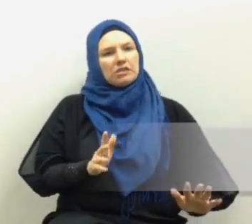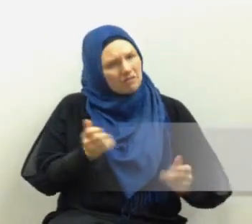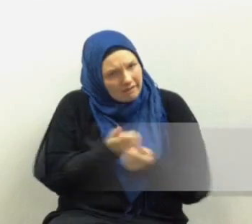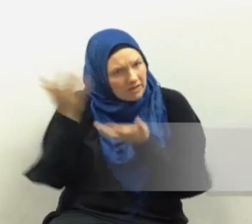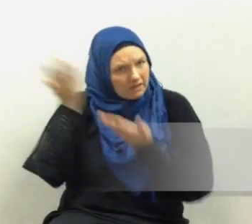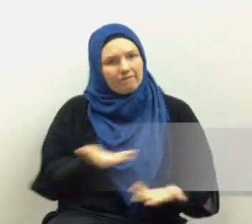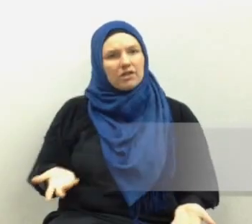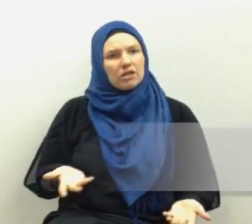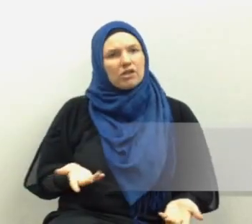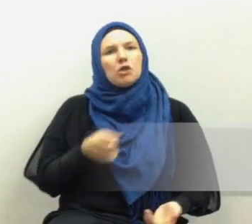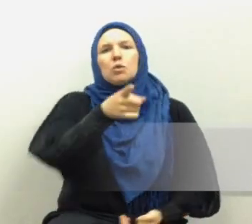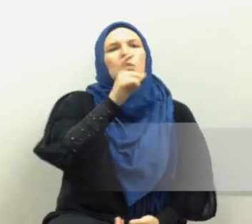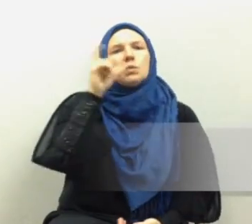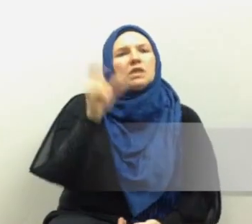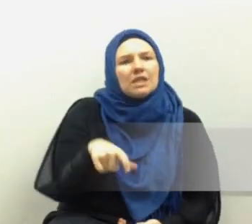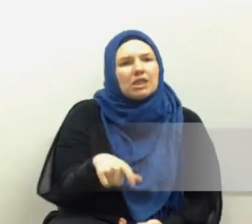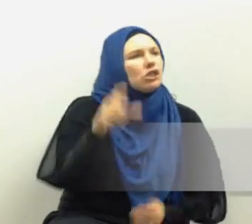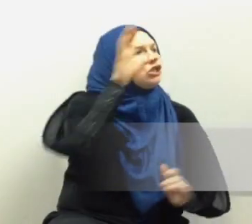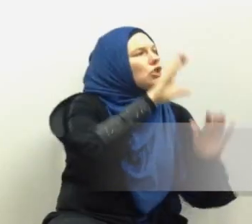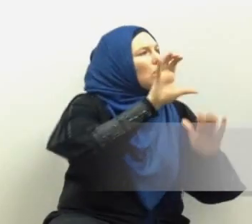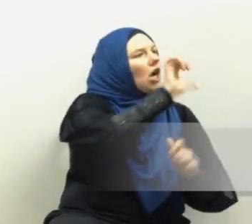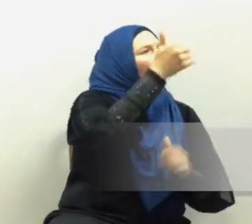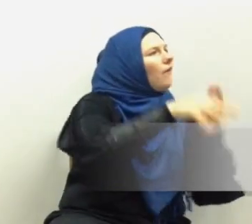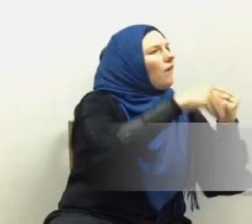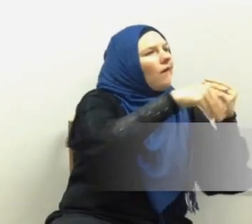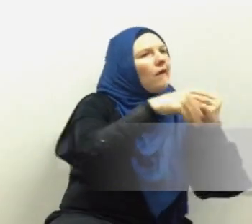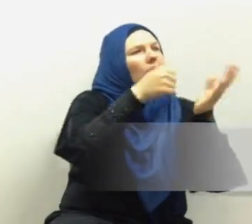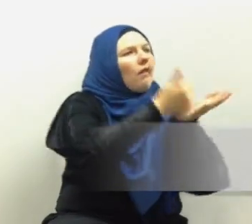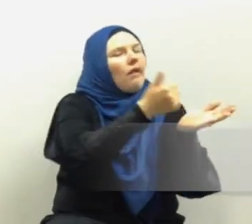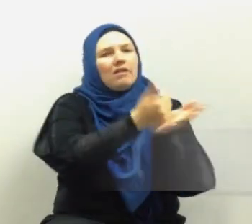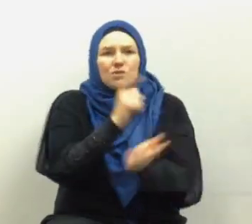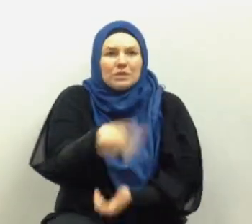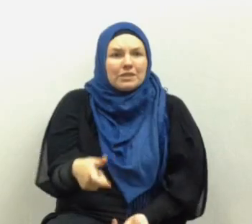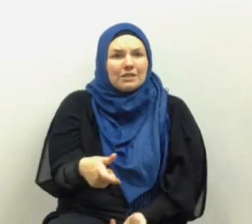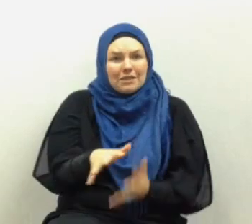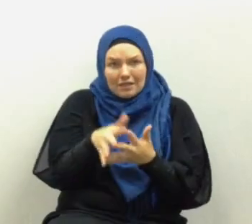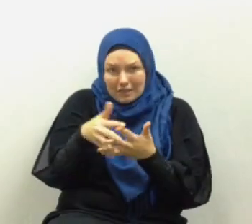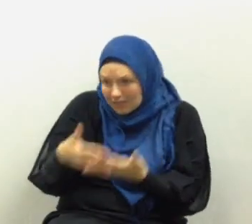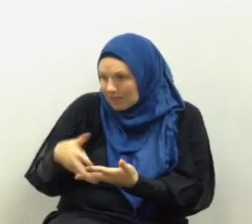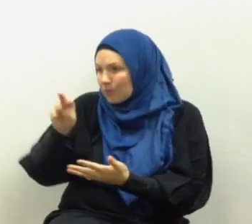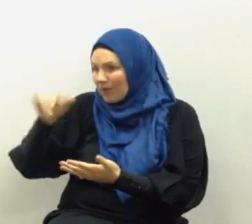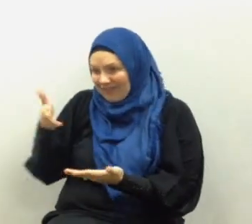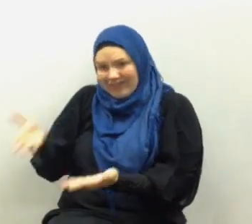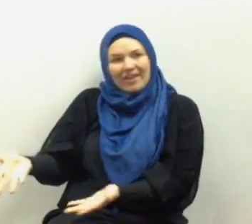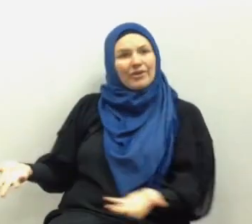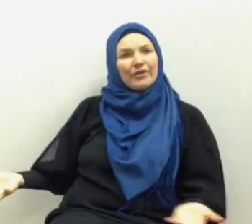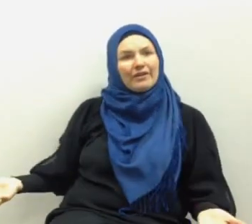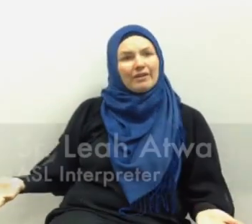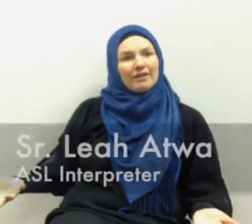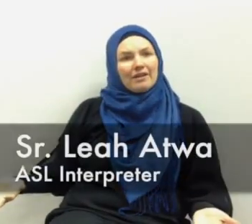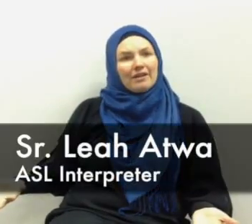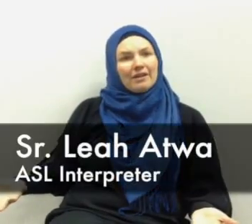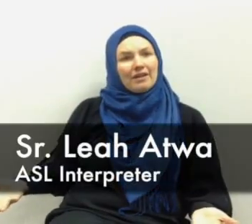part of it so you need not to search for any source to complete the guidance of Allah